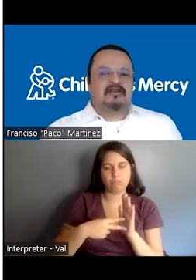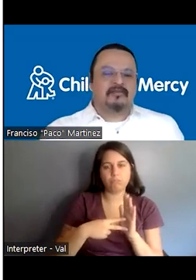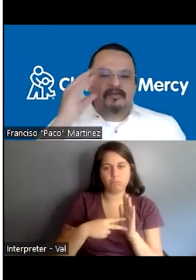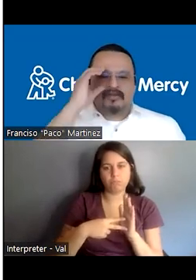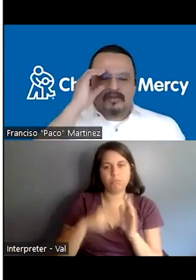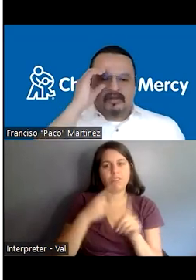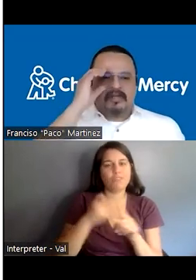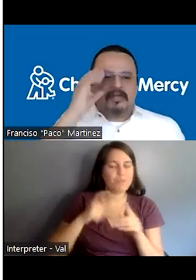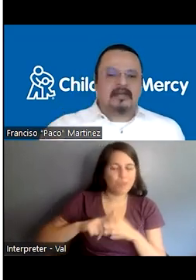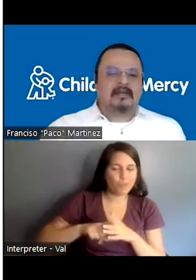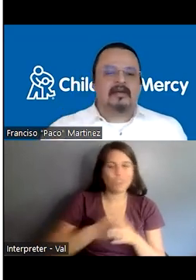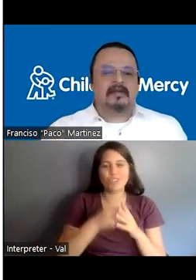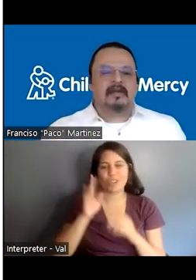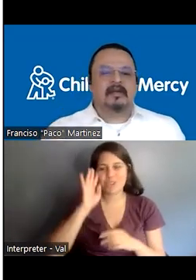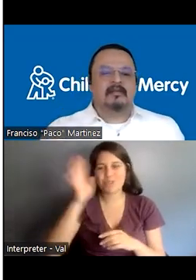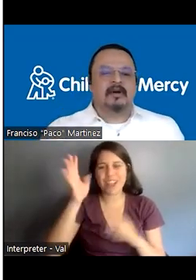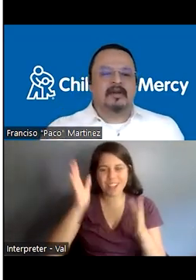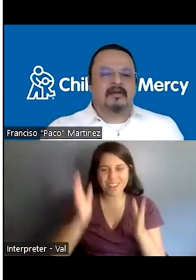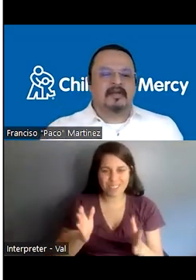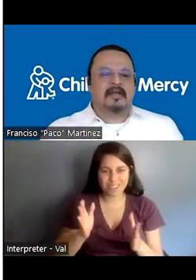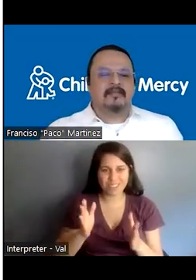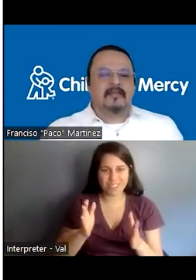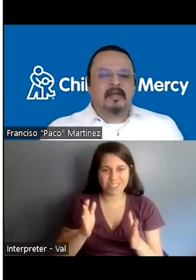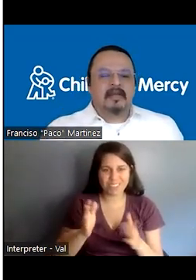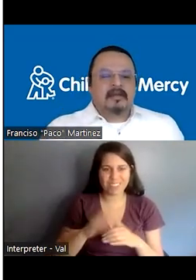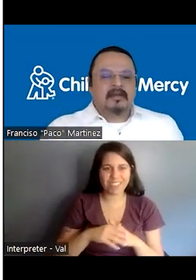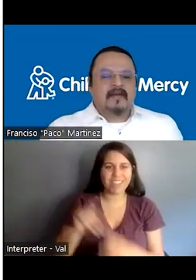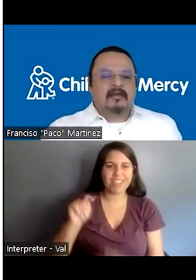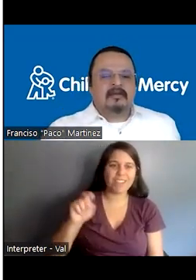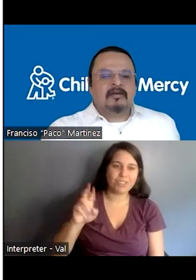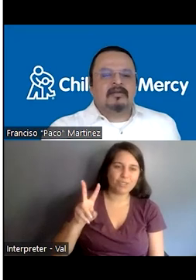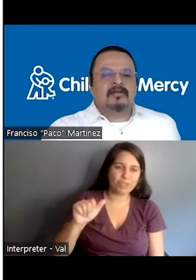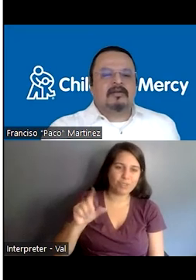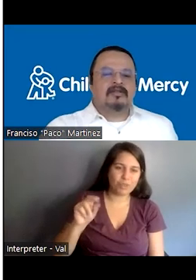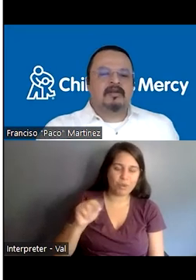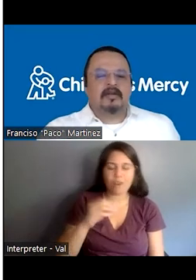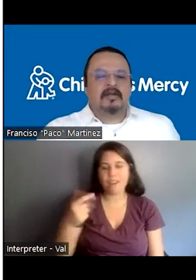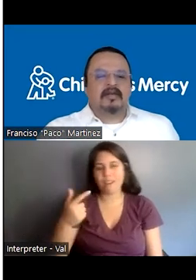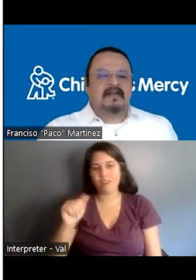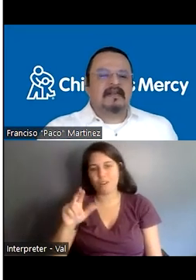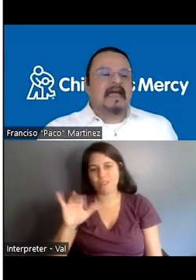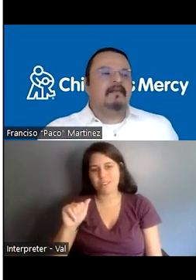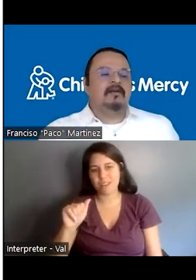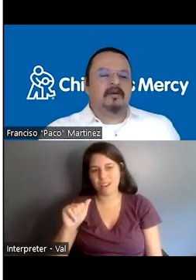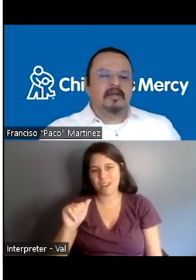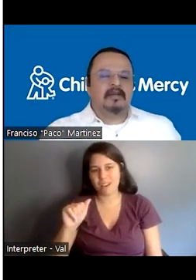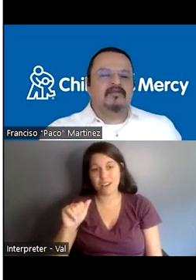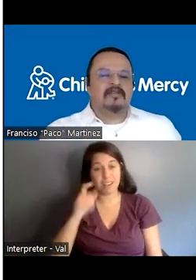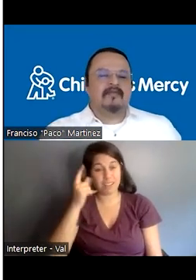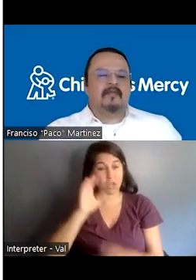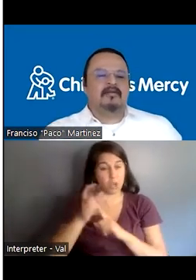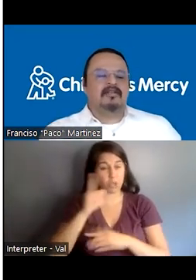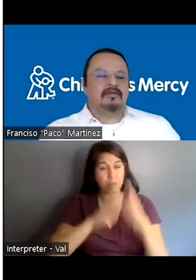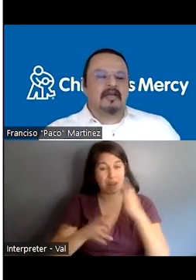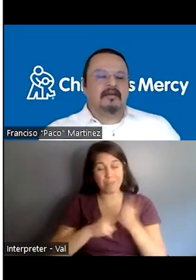creators of cultural community, terrible on and Maury Garcia. That defined cultural cultural community as a lifelong commitment